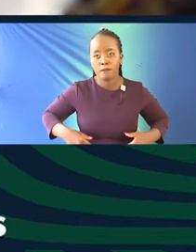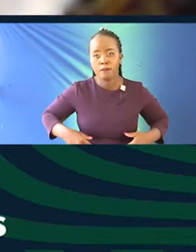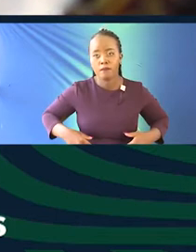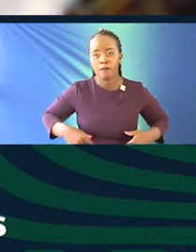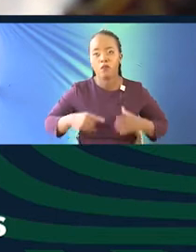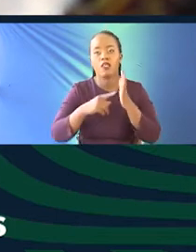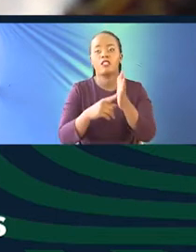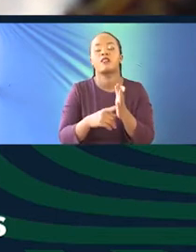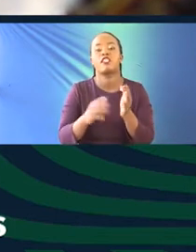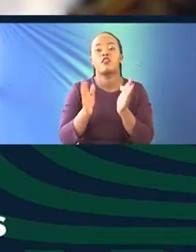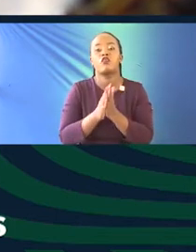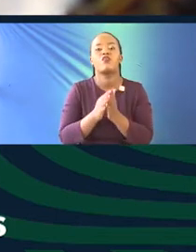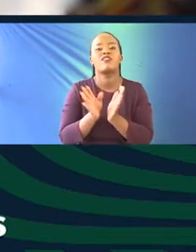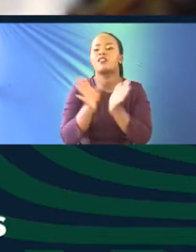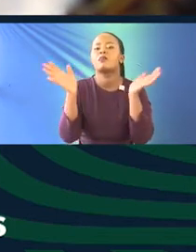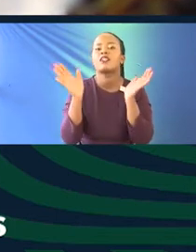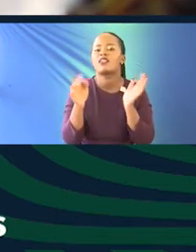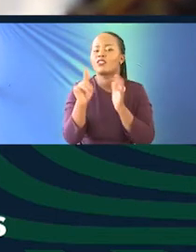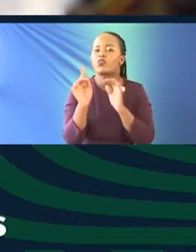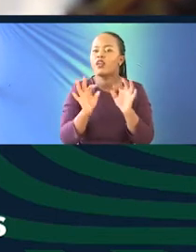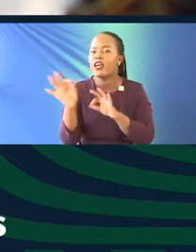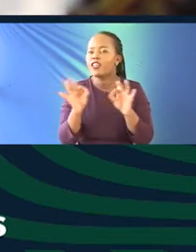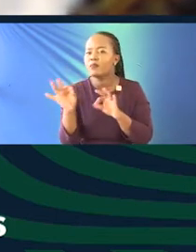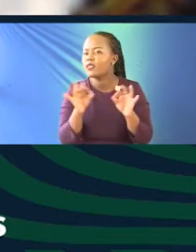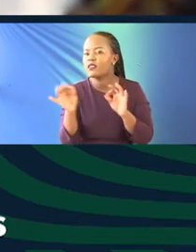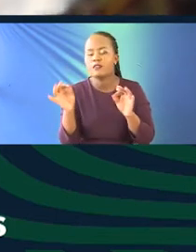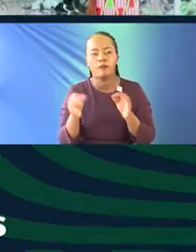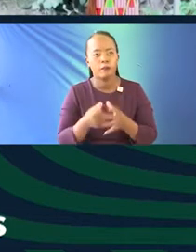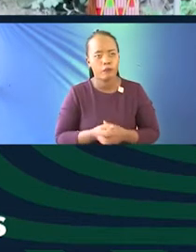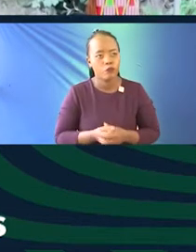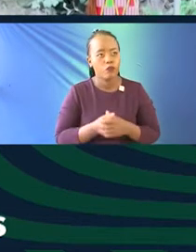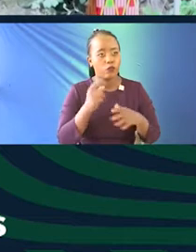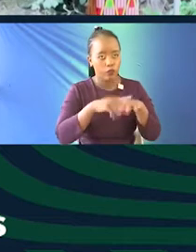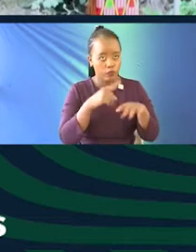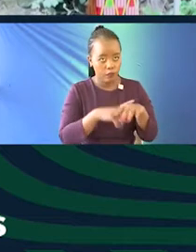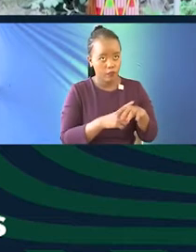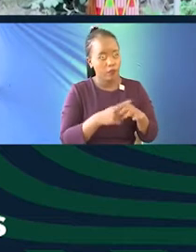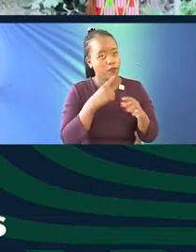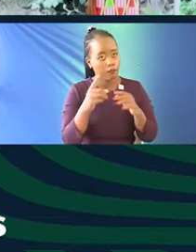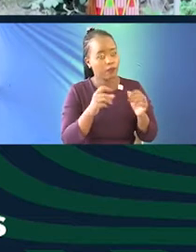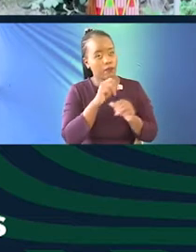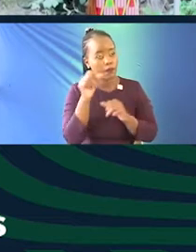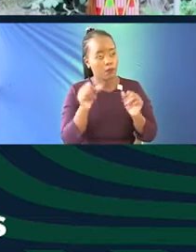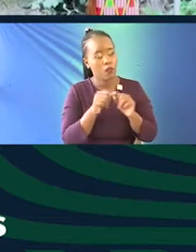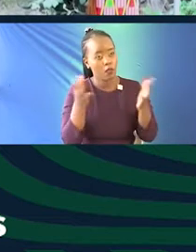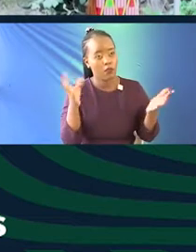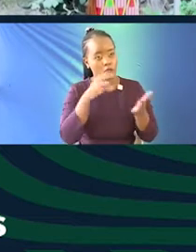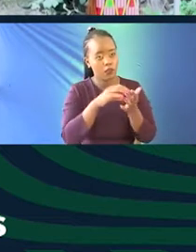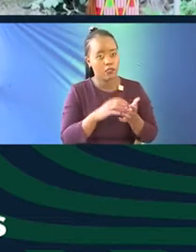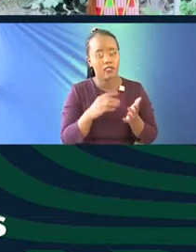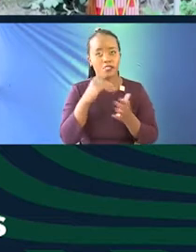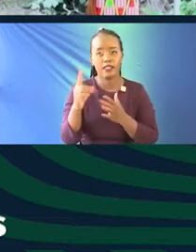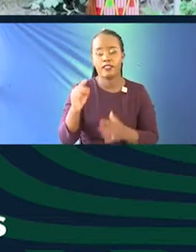That demographic. Yes, that demographic. Do you mind explaining how it is that you... So when I first... I suffer from a condition